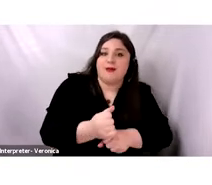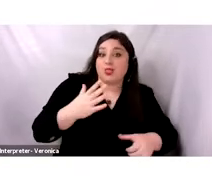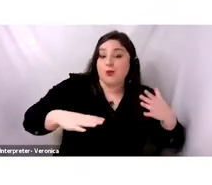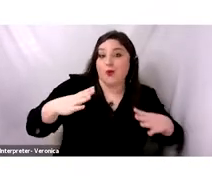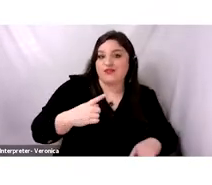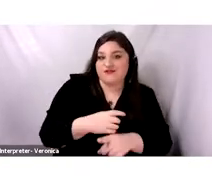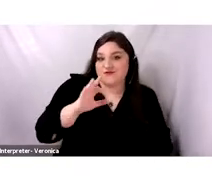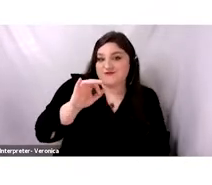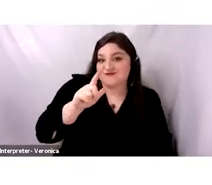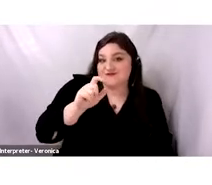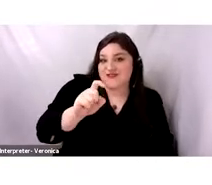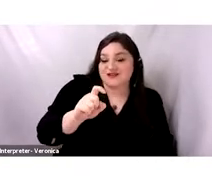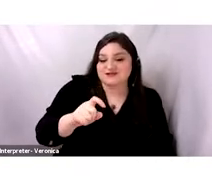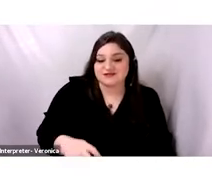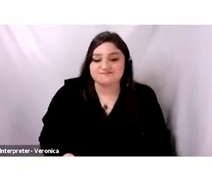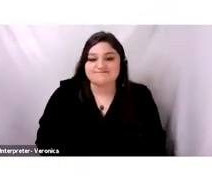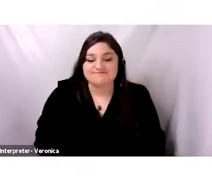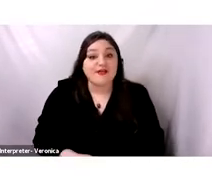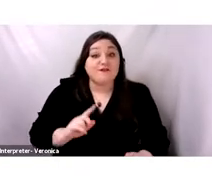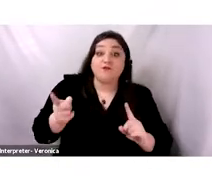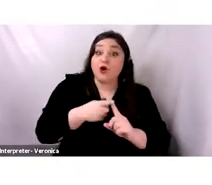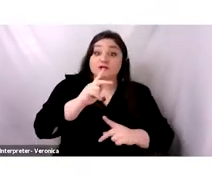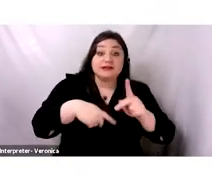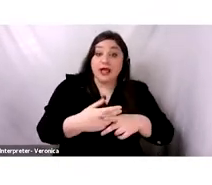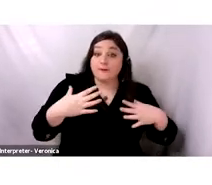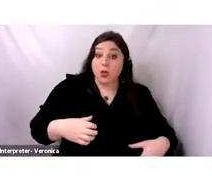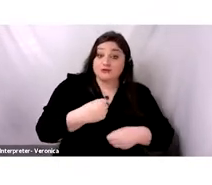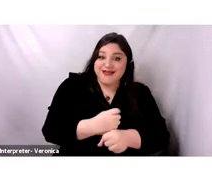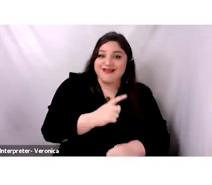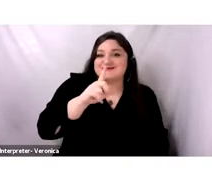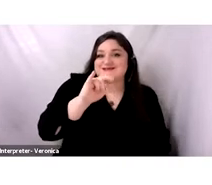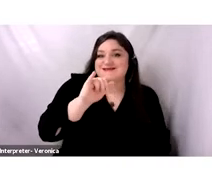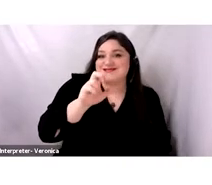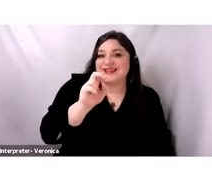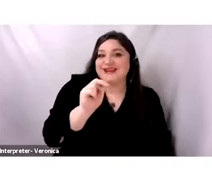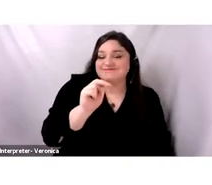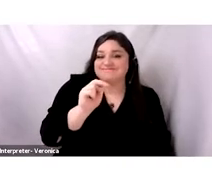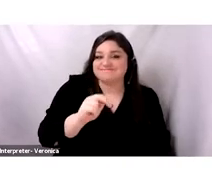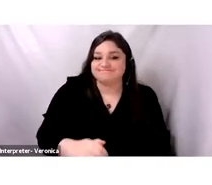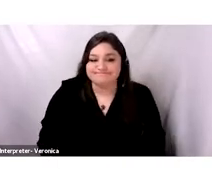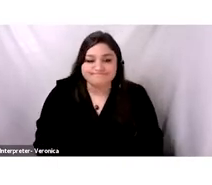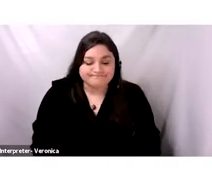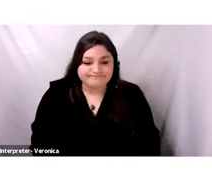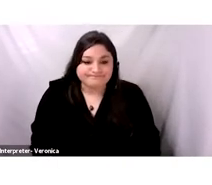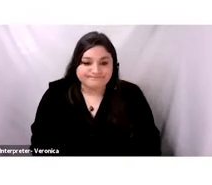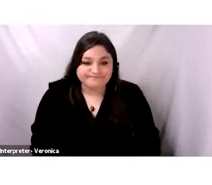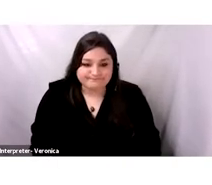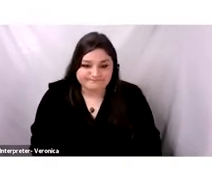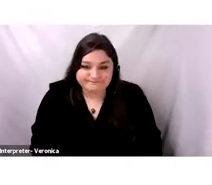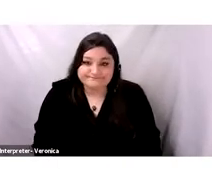linen, was linen. This is number one. Number two, bitter